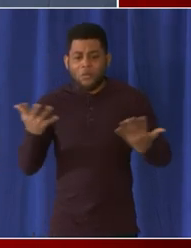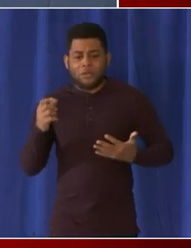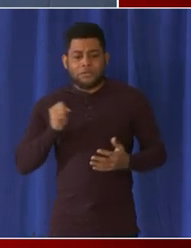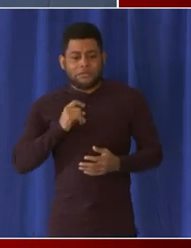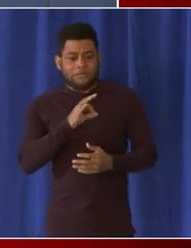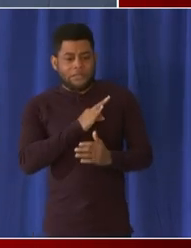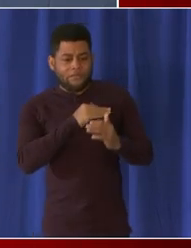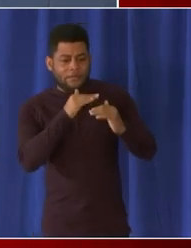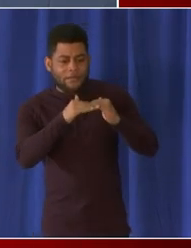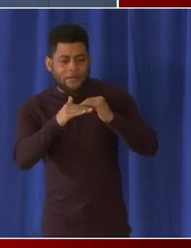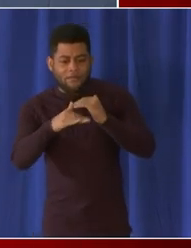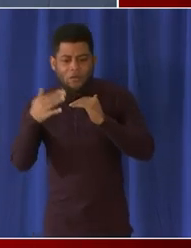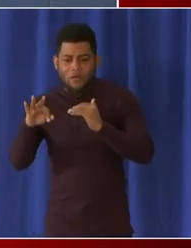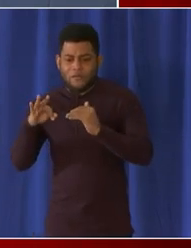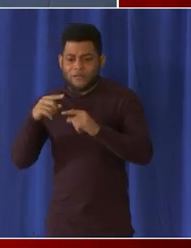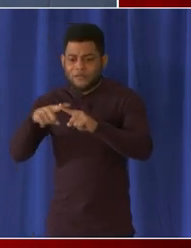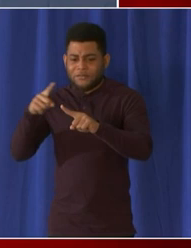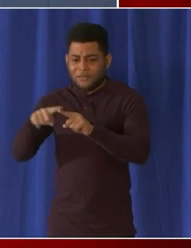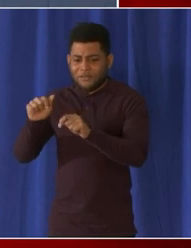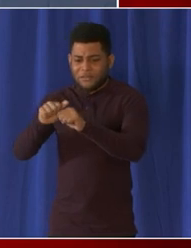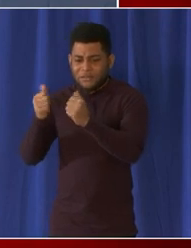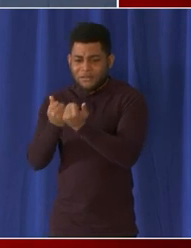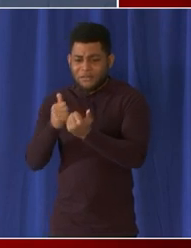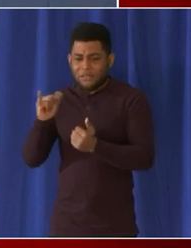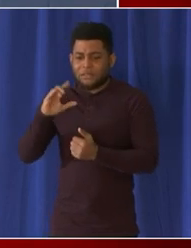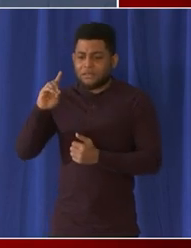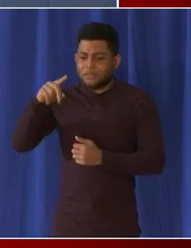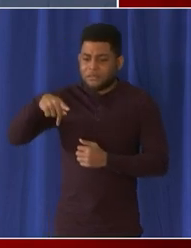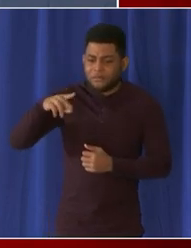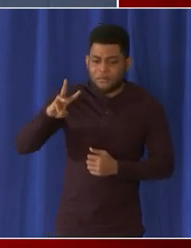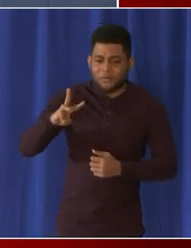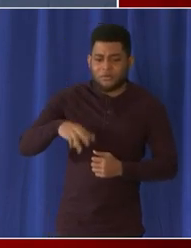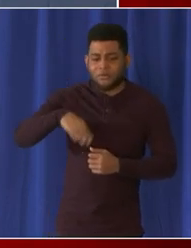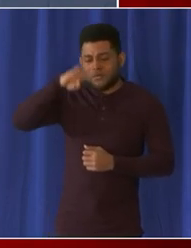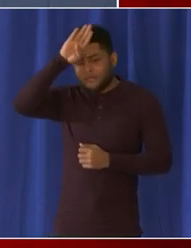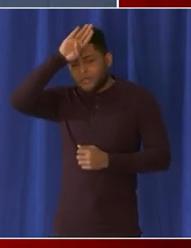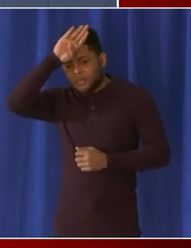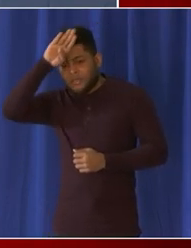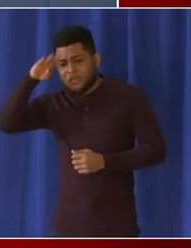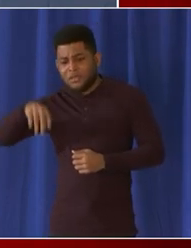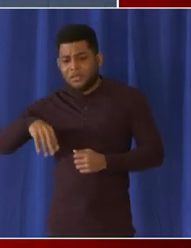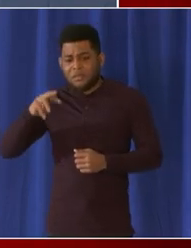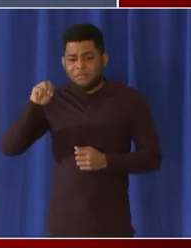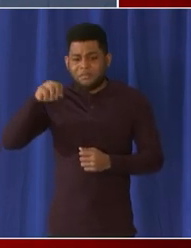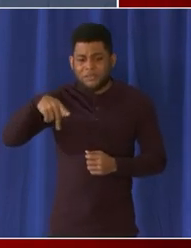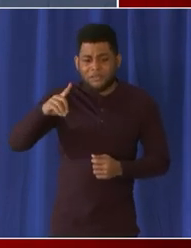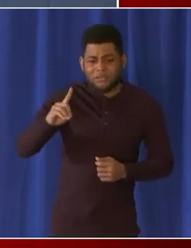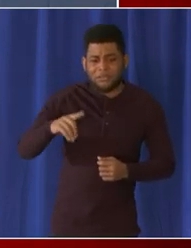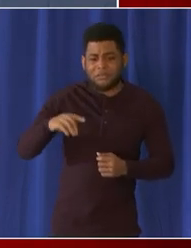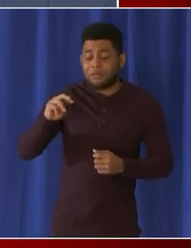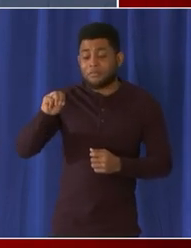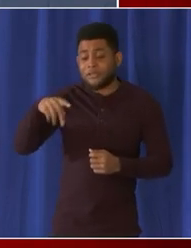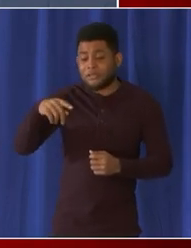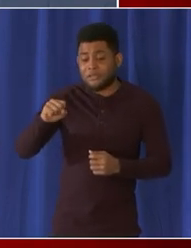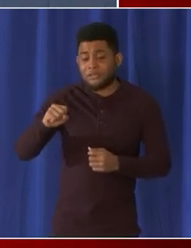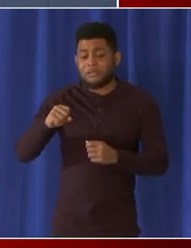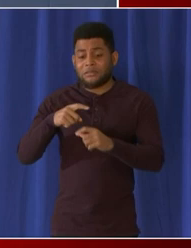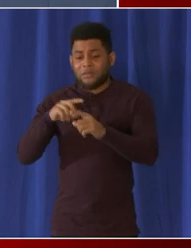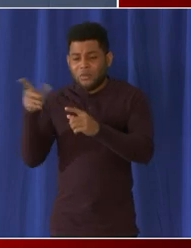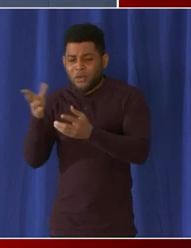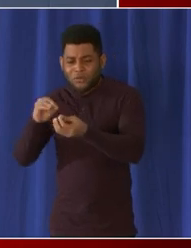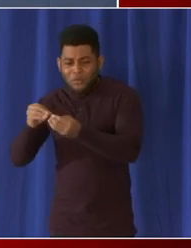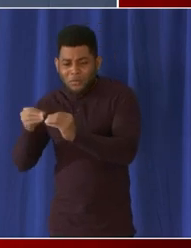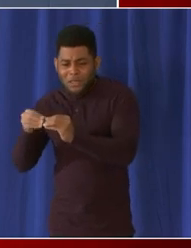like dpw or fire department uh you know mpd are there numbers on how many people are quarantined